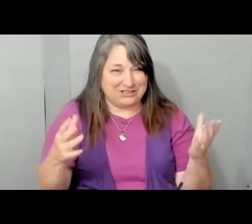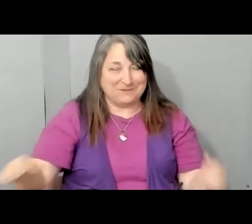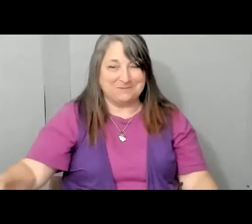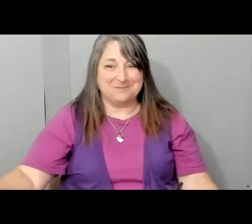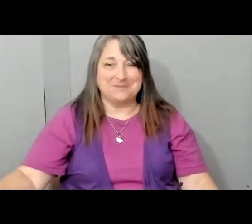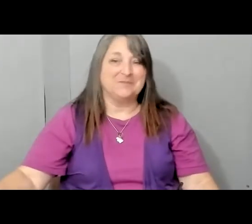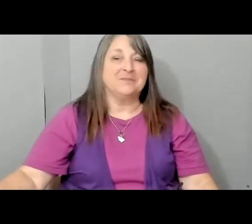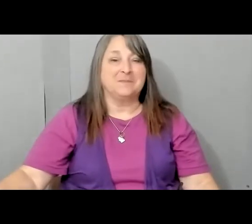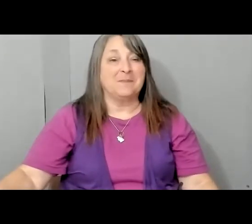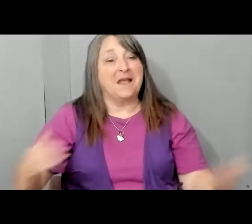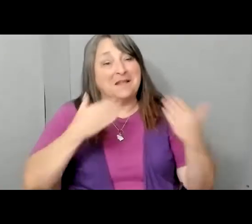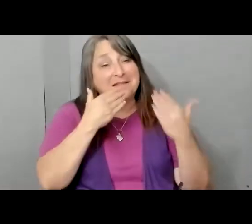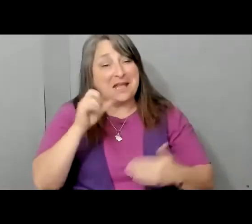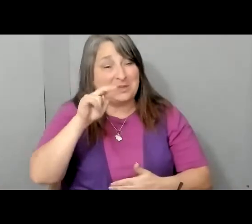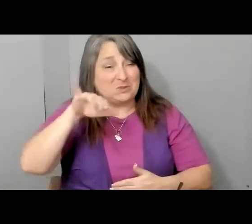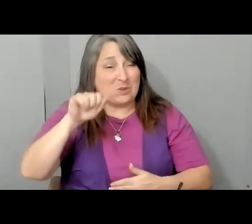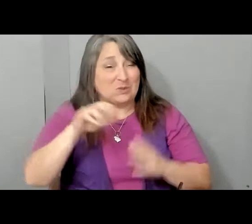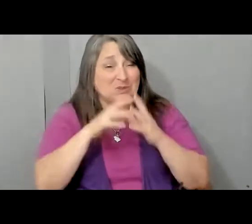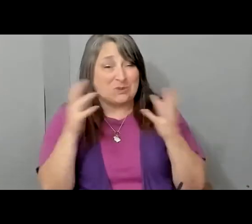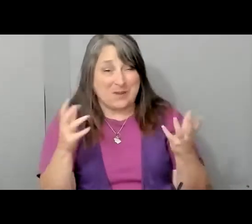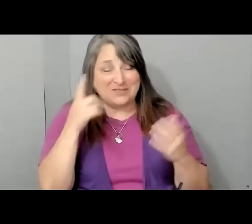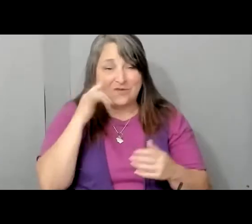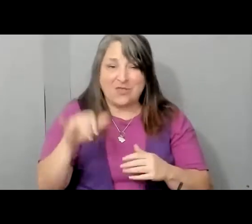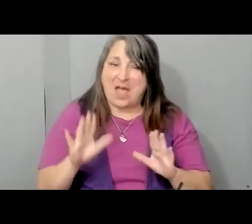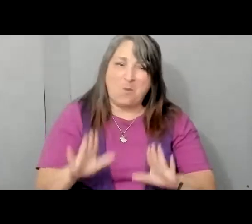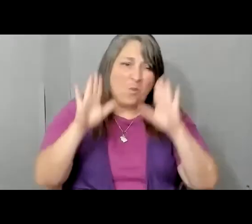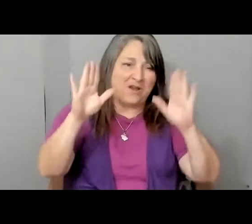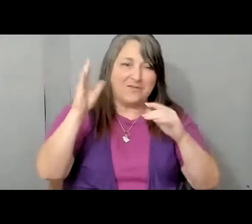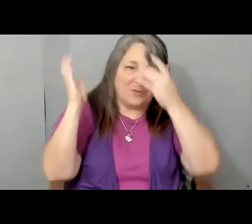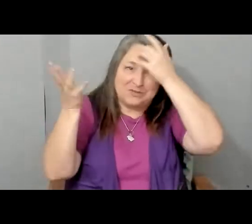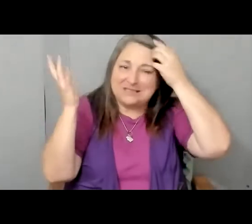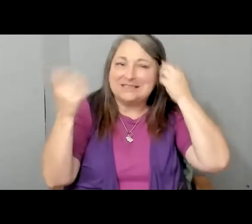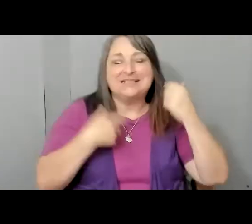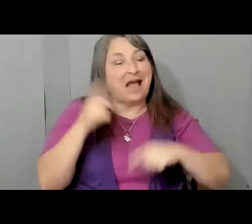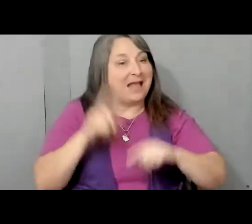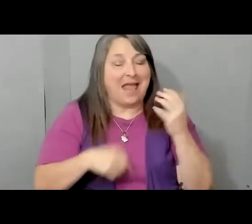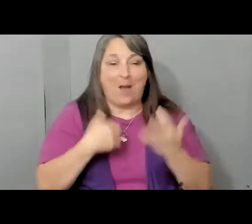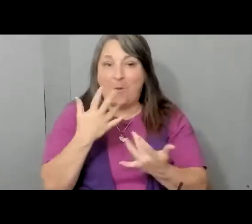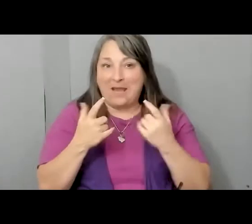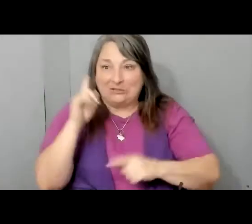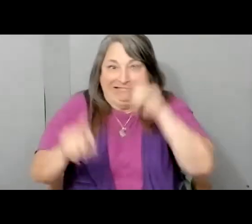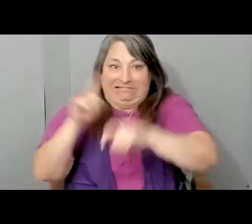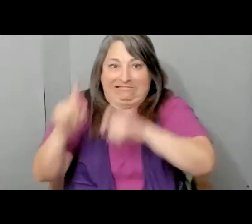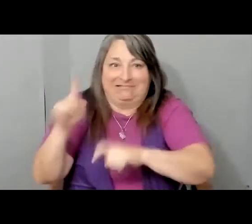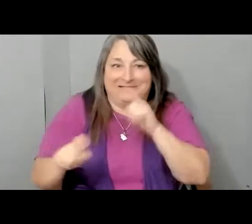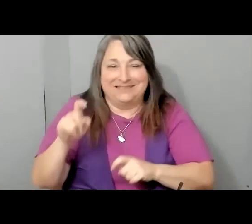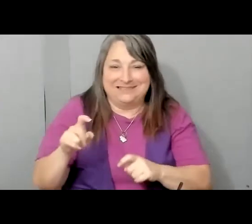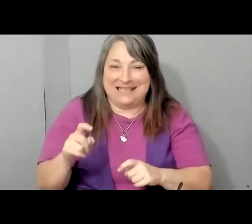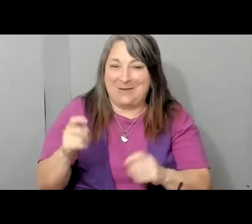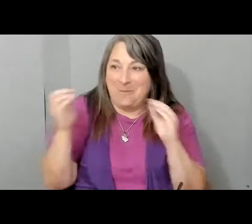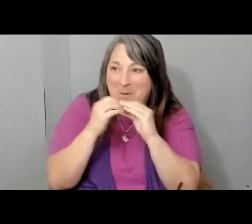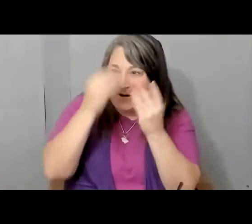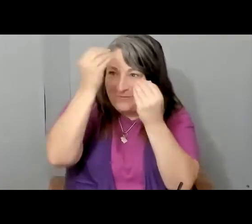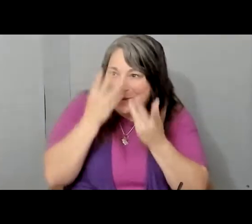Thank you, Sonia, so much for that wonderful presentation. I can't wait to ask you questions and hear from you.